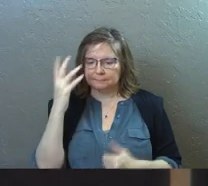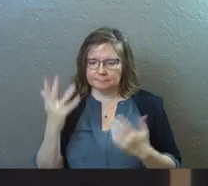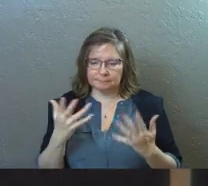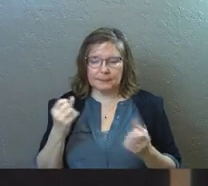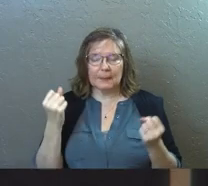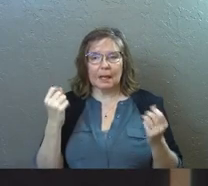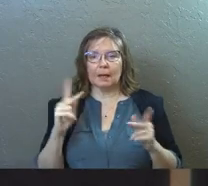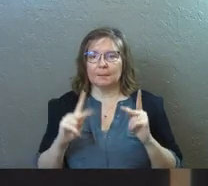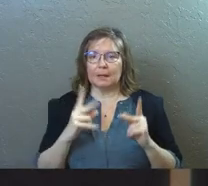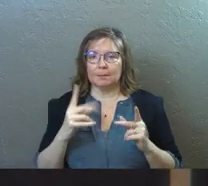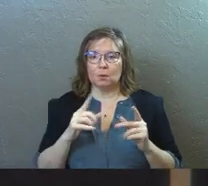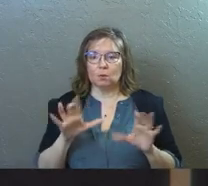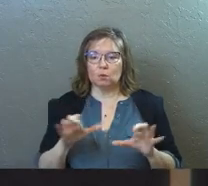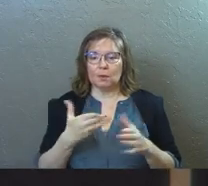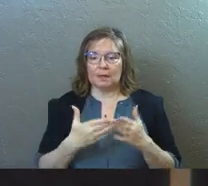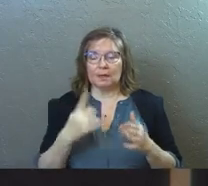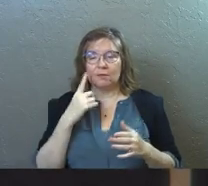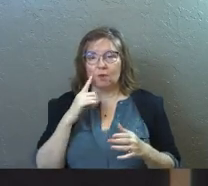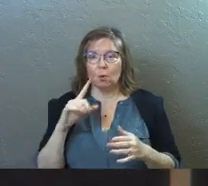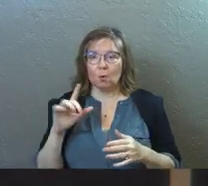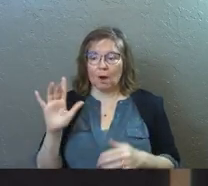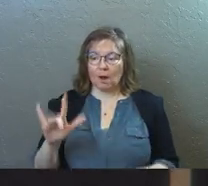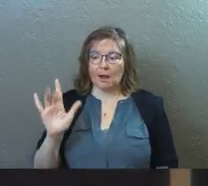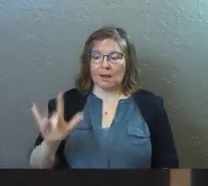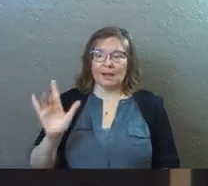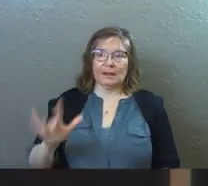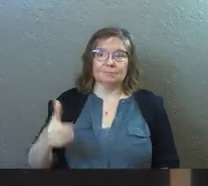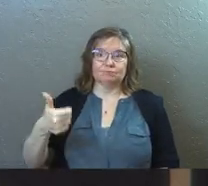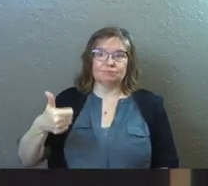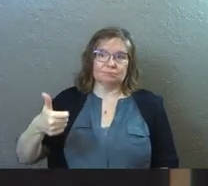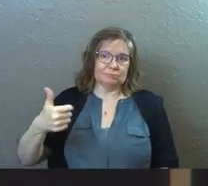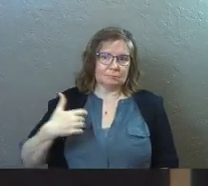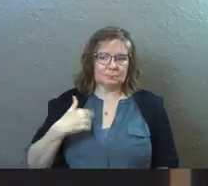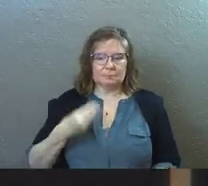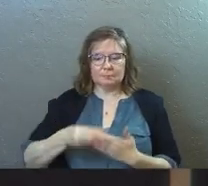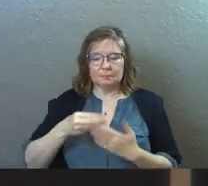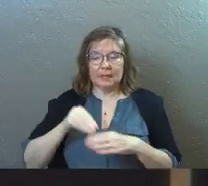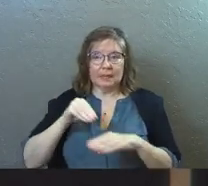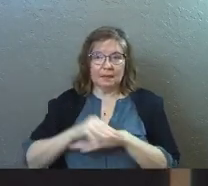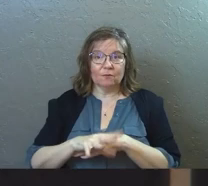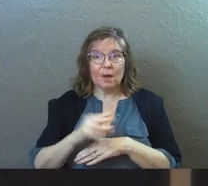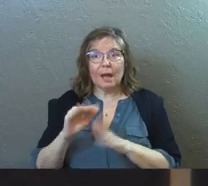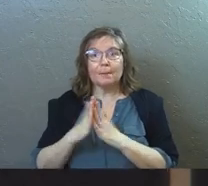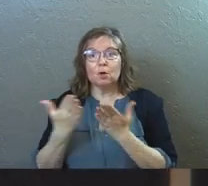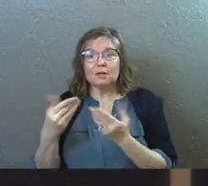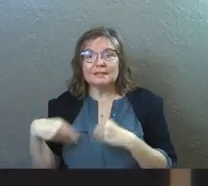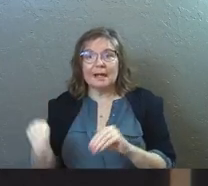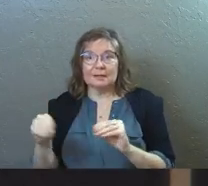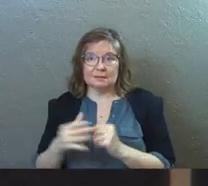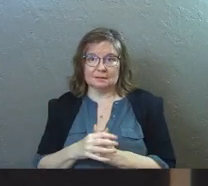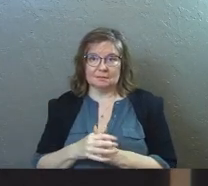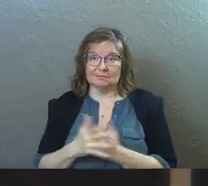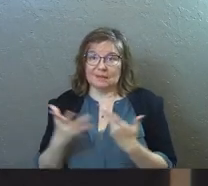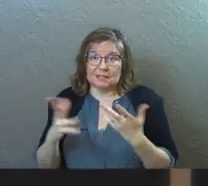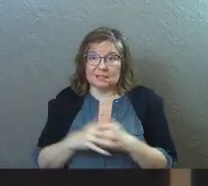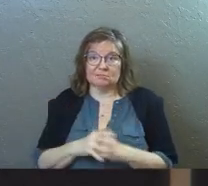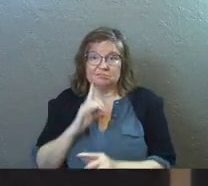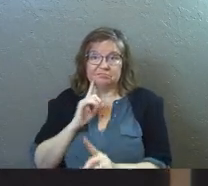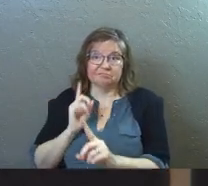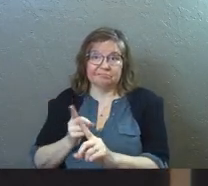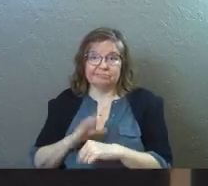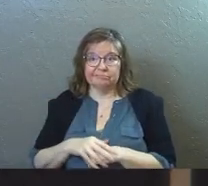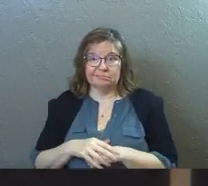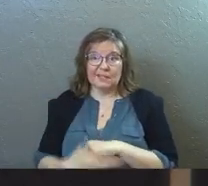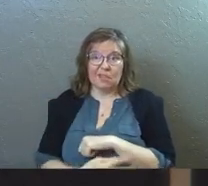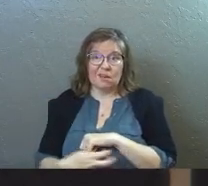There are a lot of folks out there doing things for clicks, money, influence, and books, book sales. And they